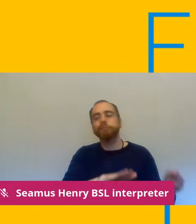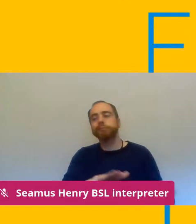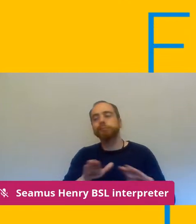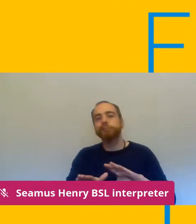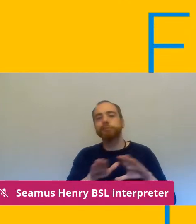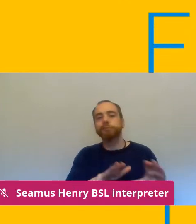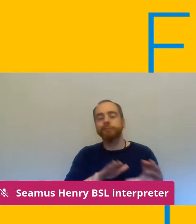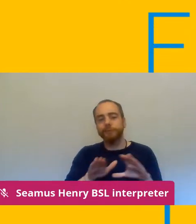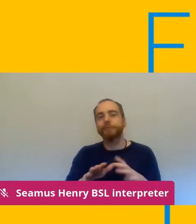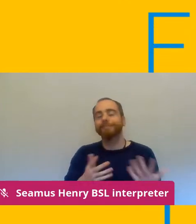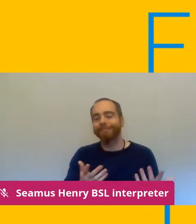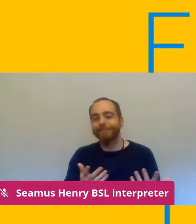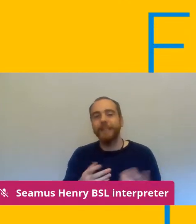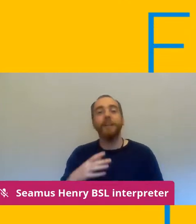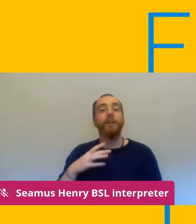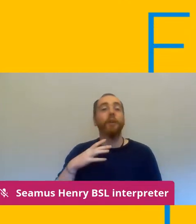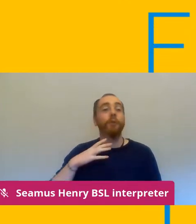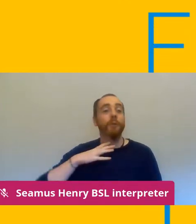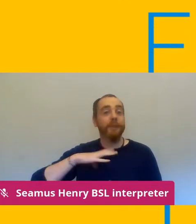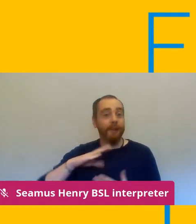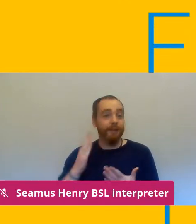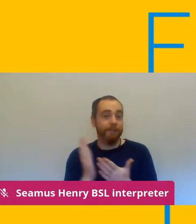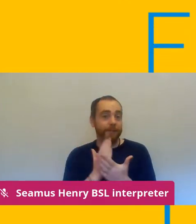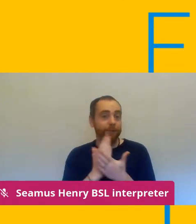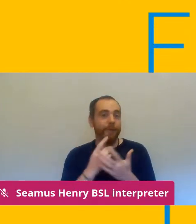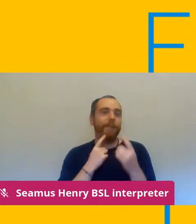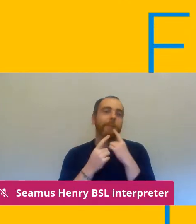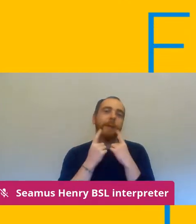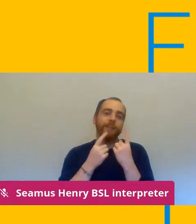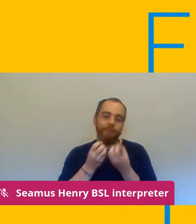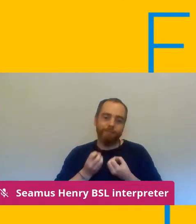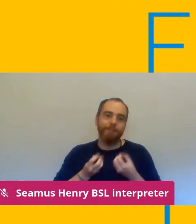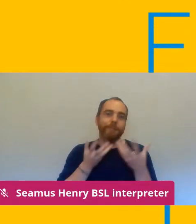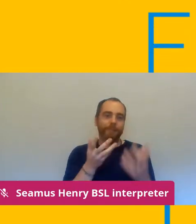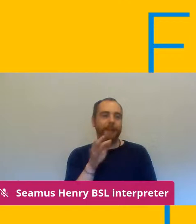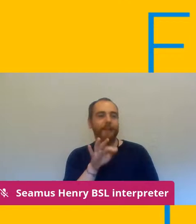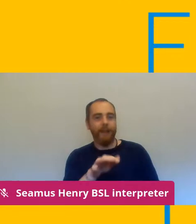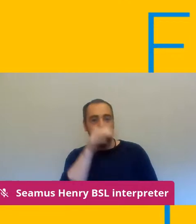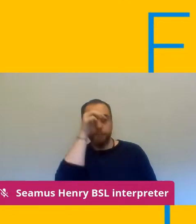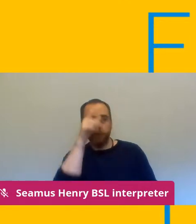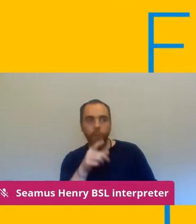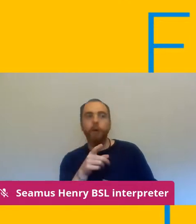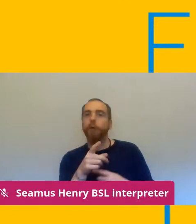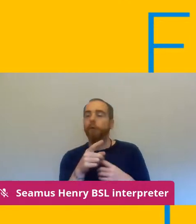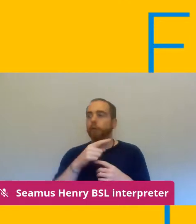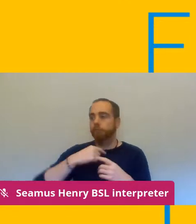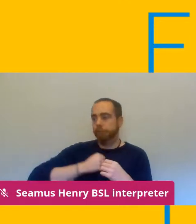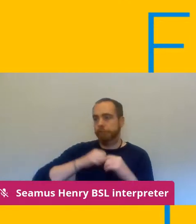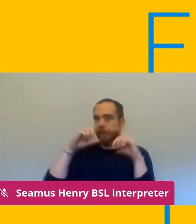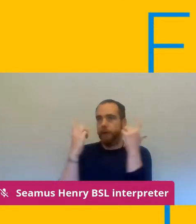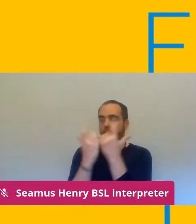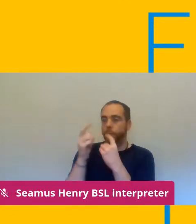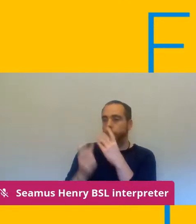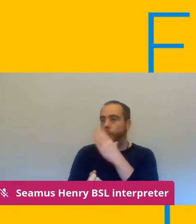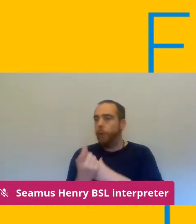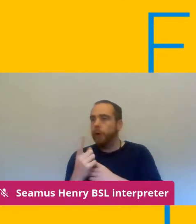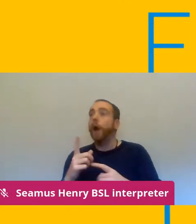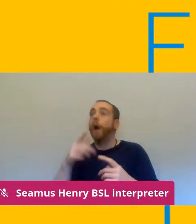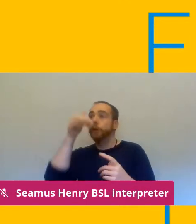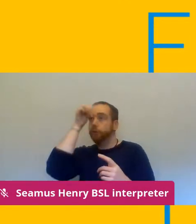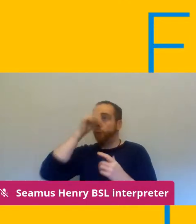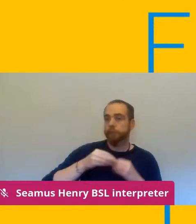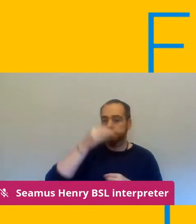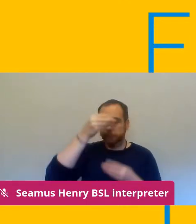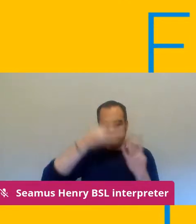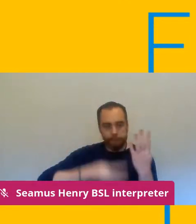exactly what you need to do so that if you end up having to do those things we are there to a hundred percent support you so